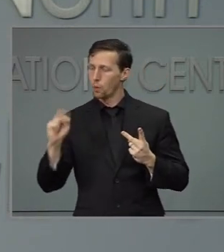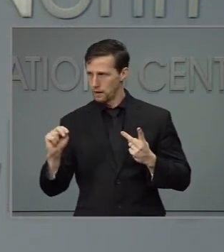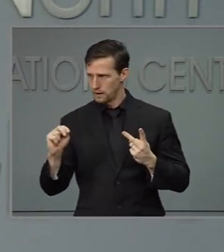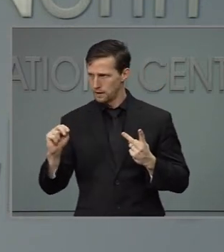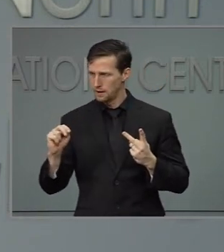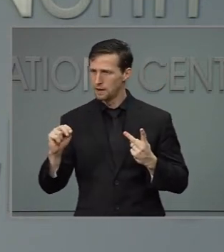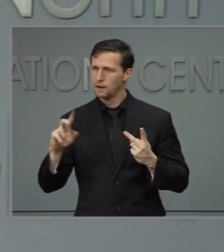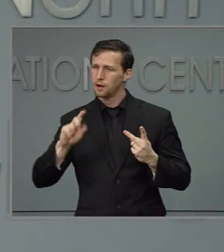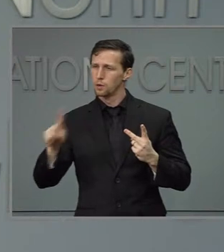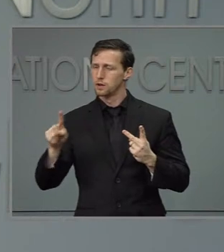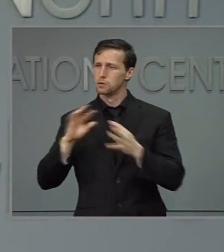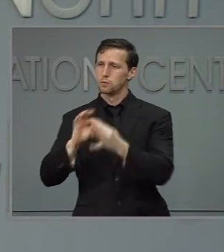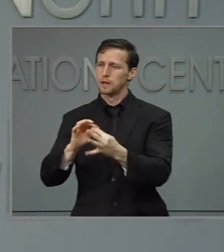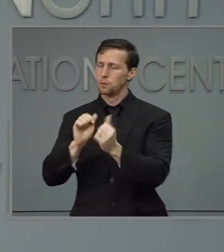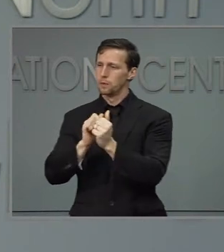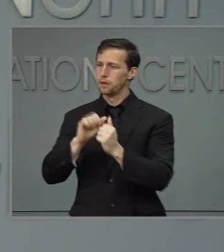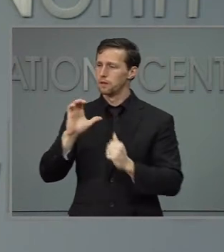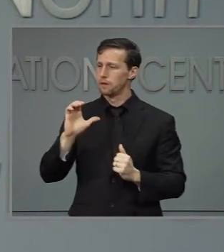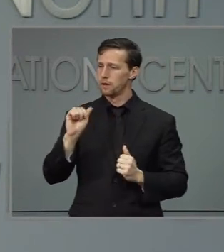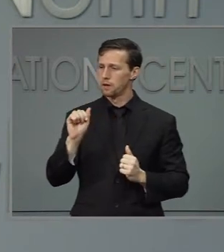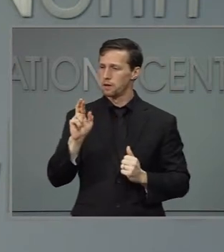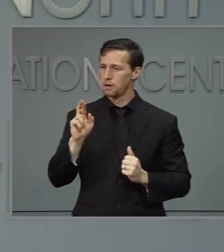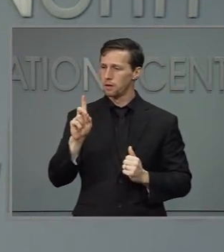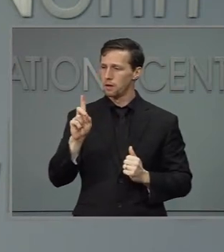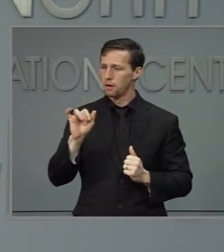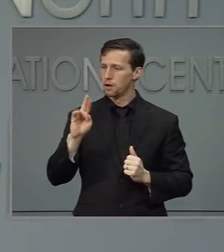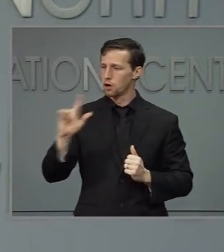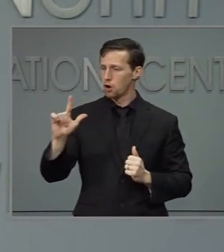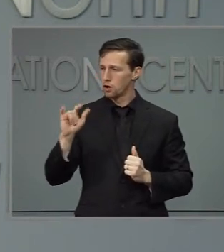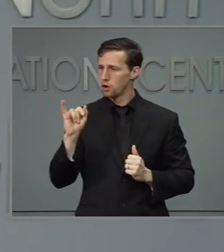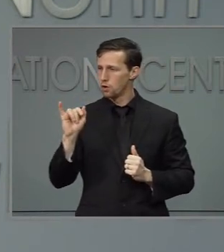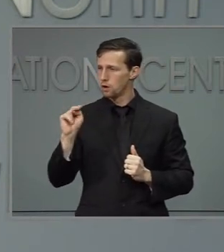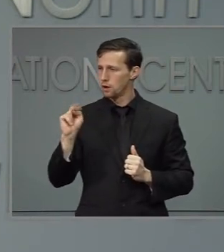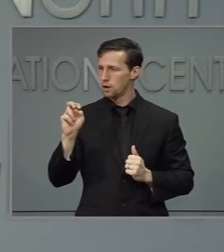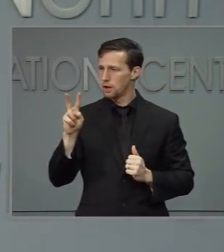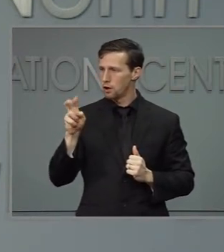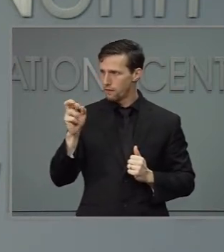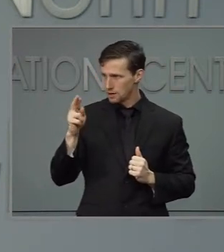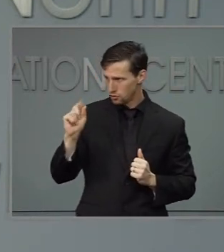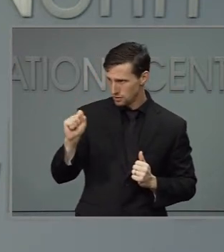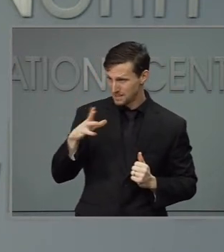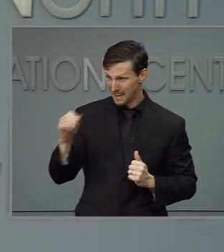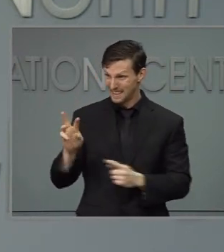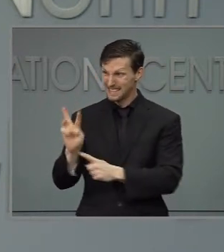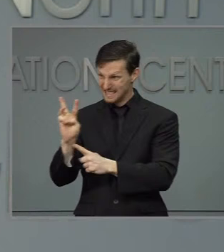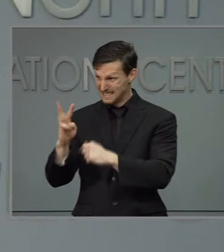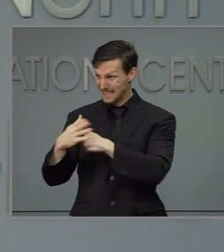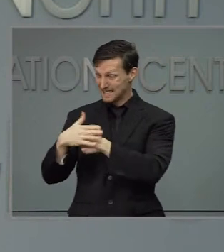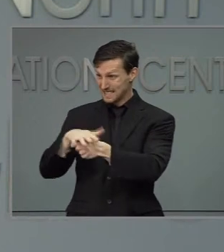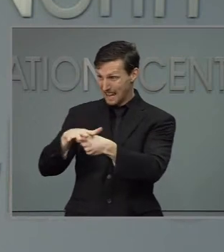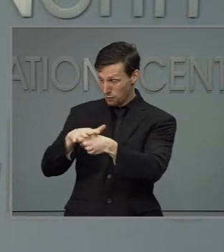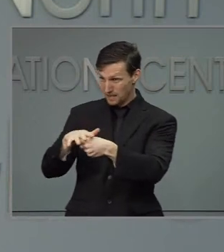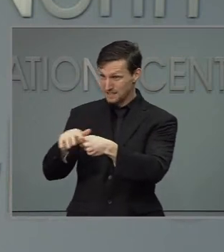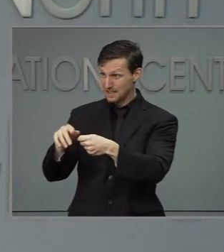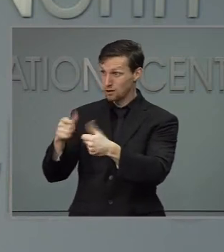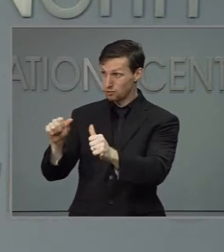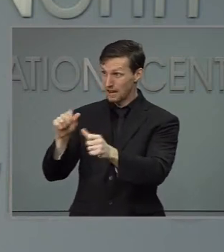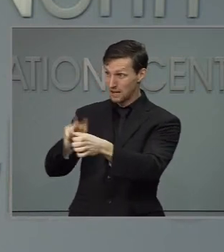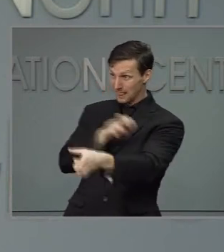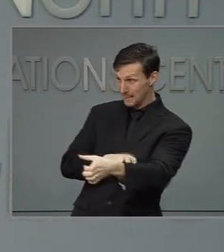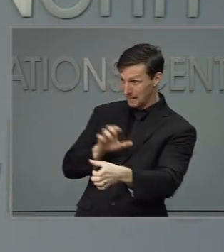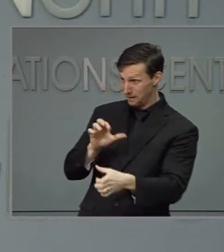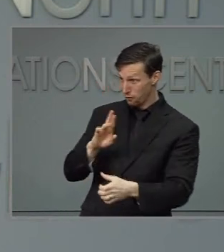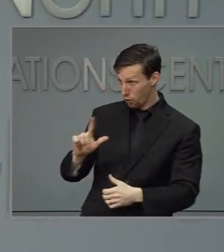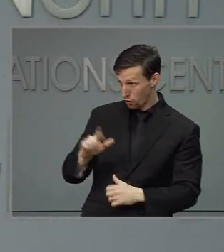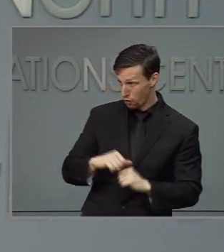innovations in the six counties that are looking to leave Cardinal. So we have the Pfizer vaccine that has begun to